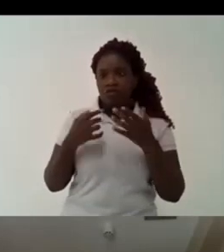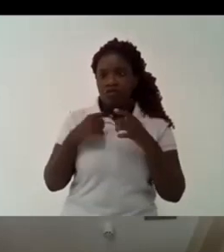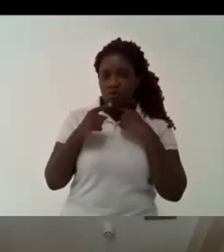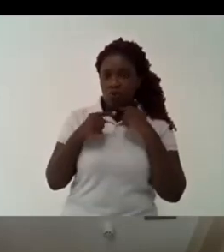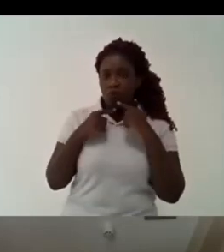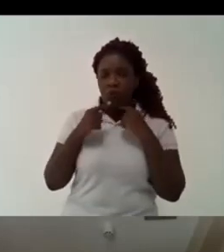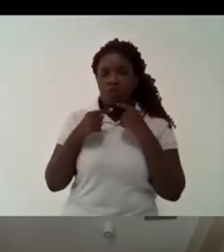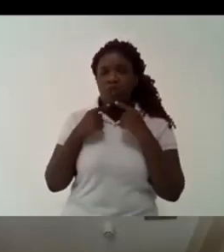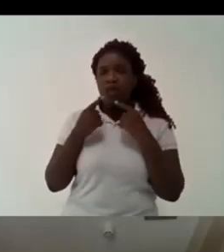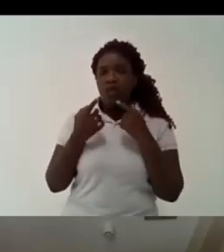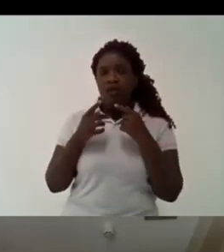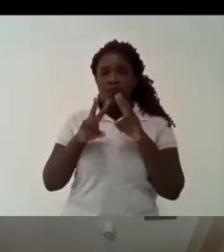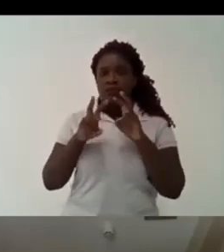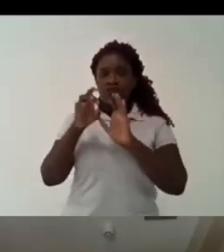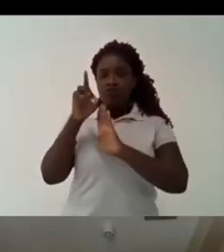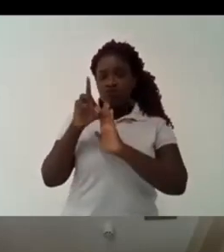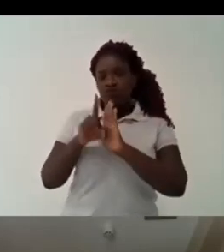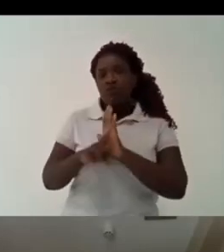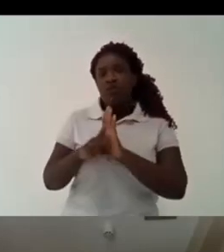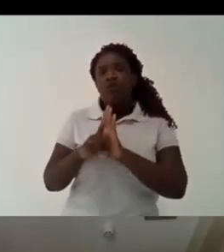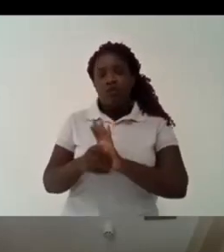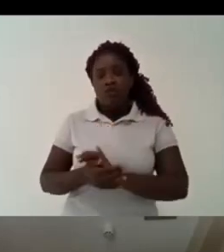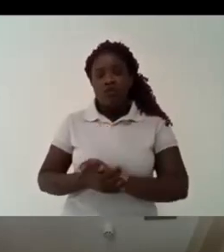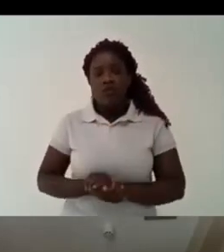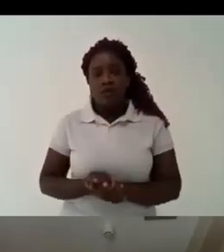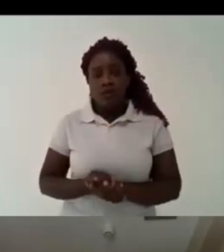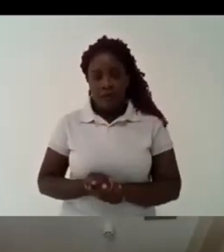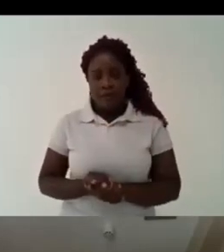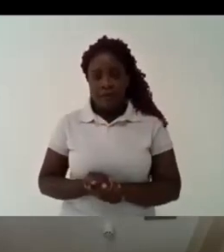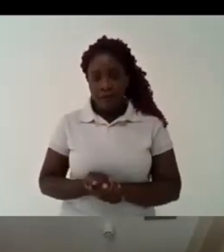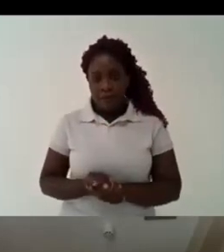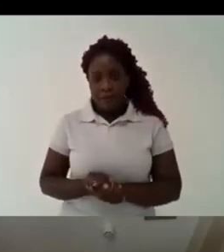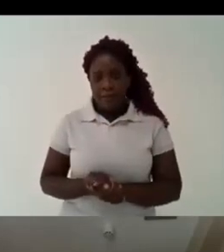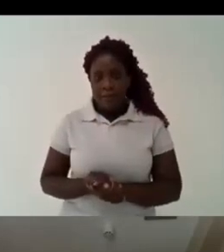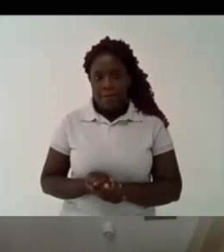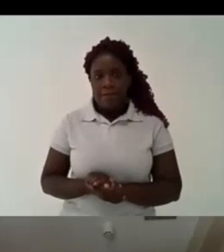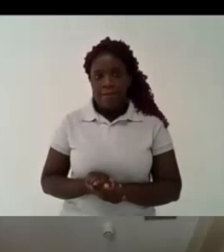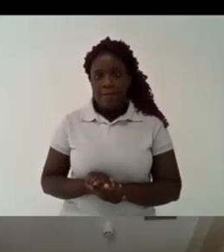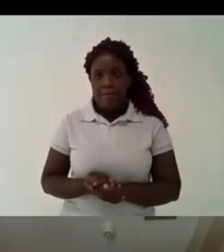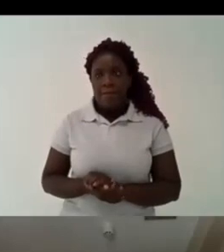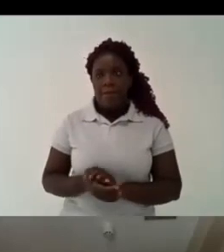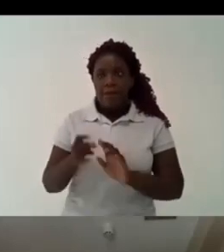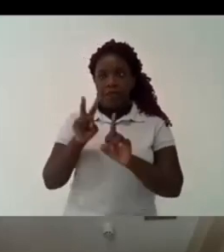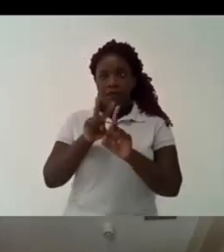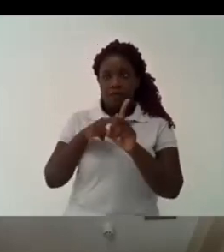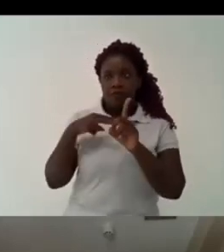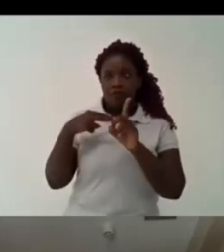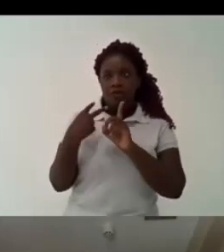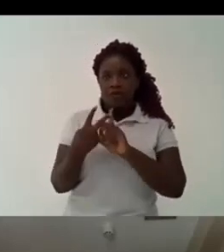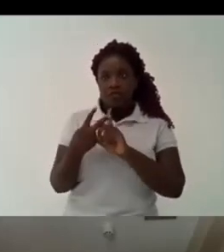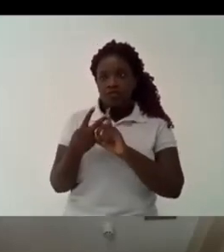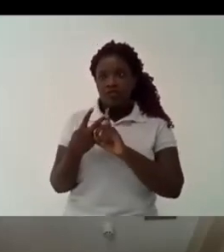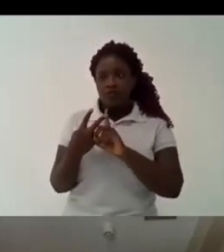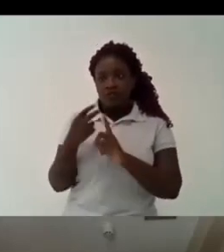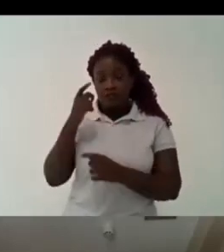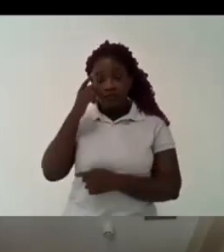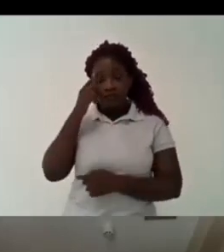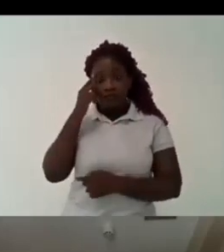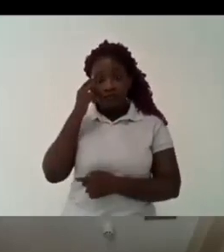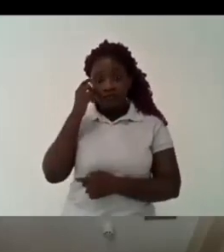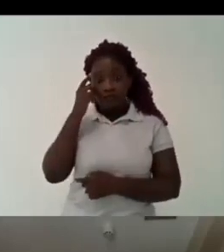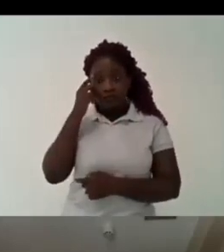so these individuals they are they have the right to organize themselves and to question the government